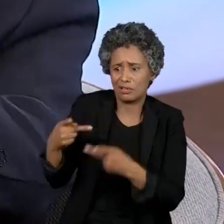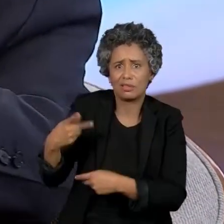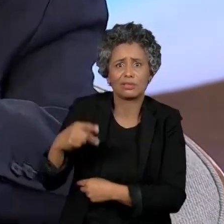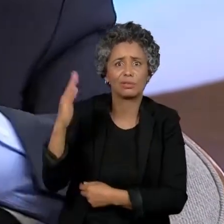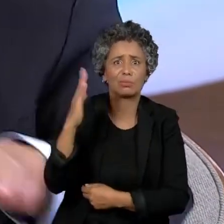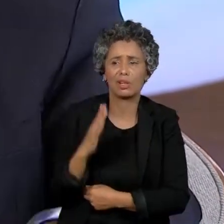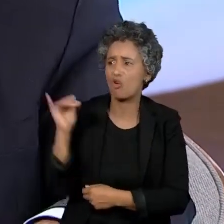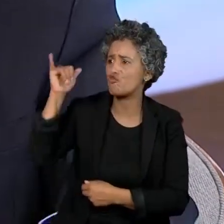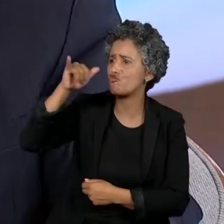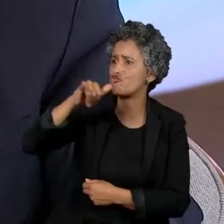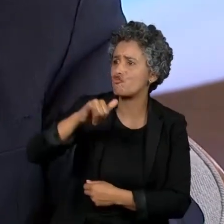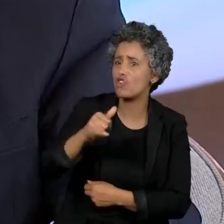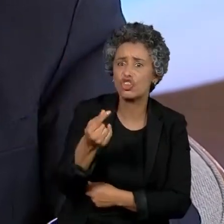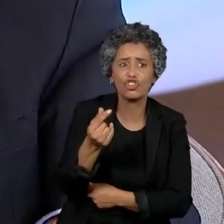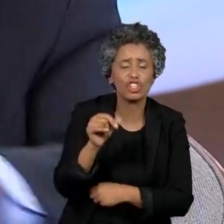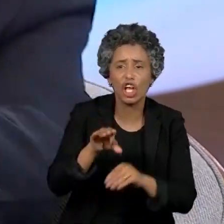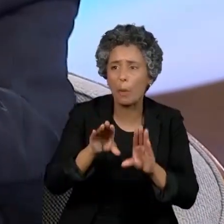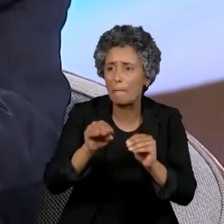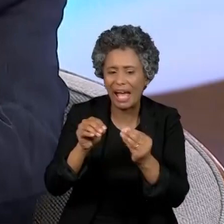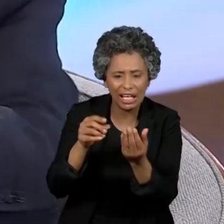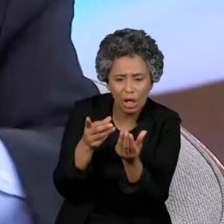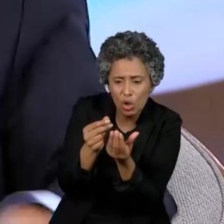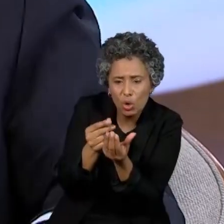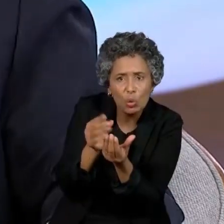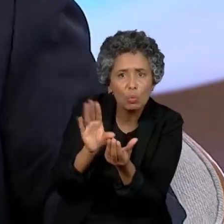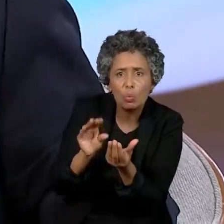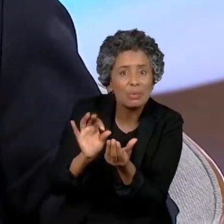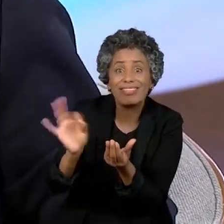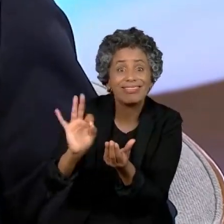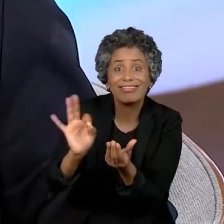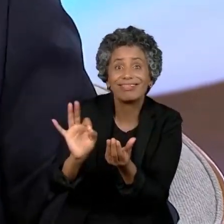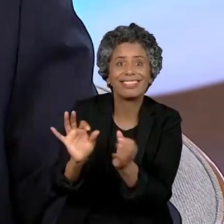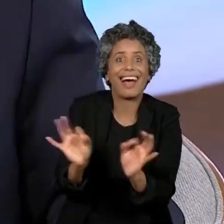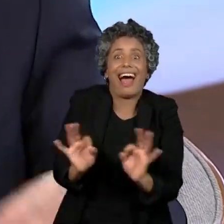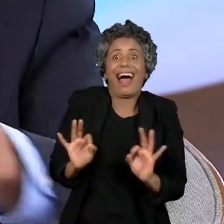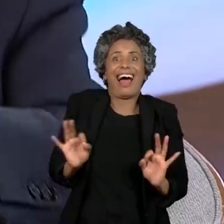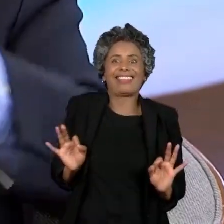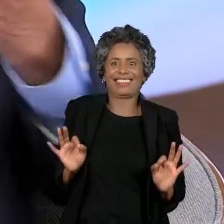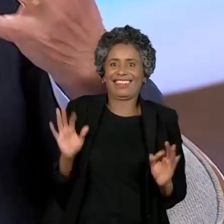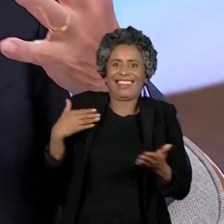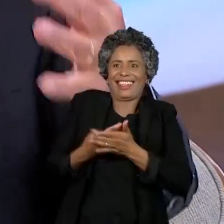haven't even gotten any Brazilian currency.